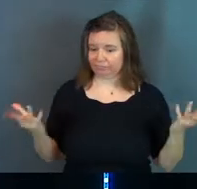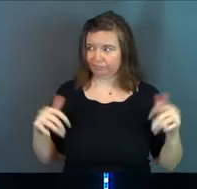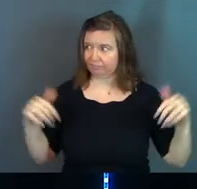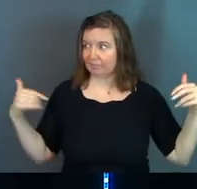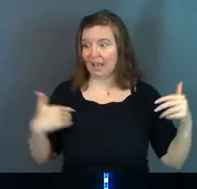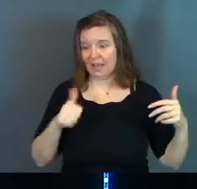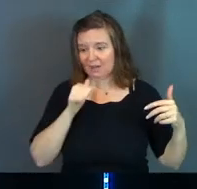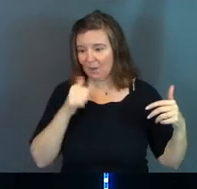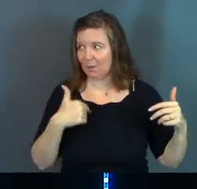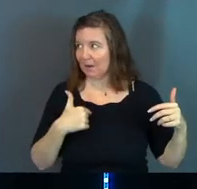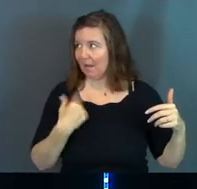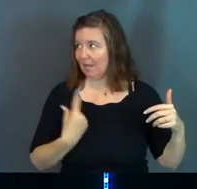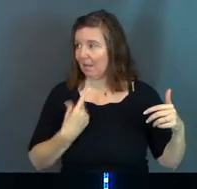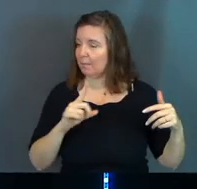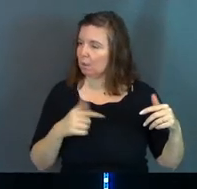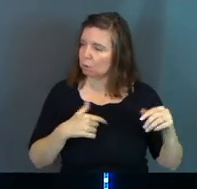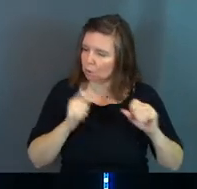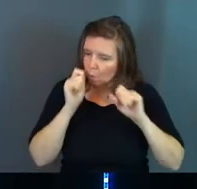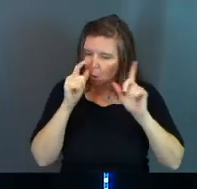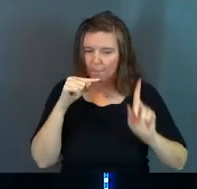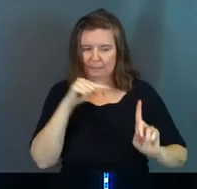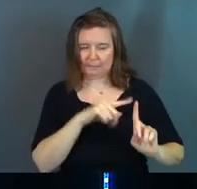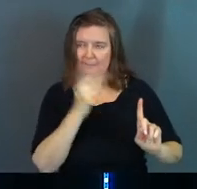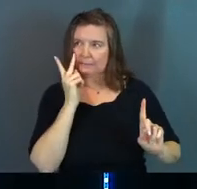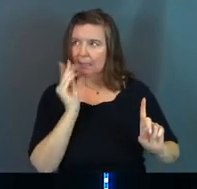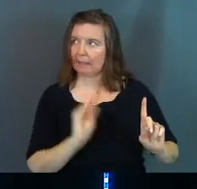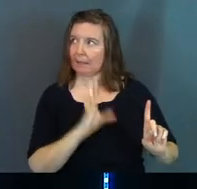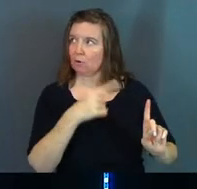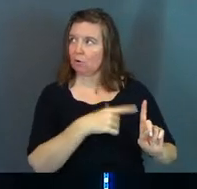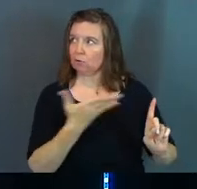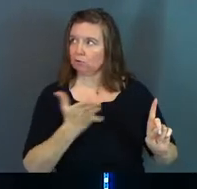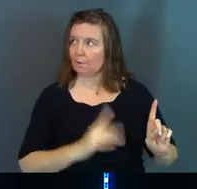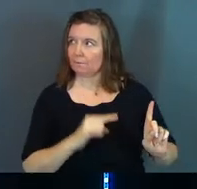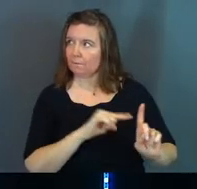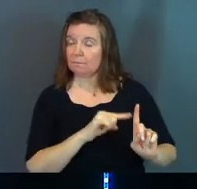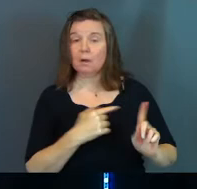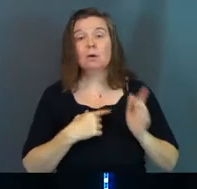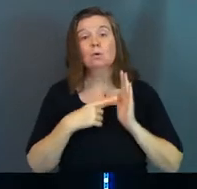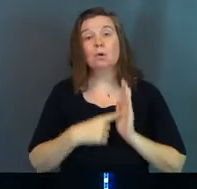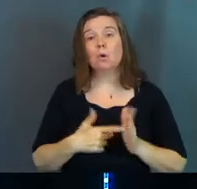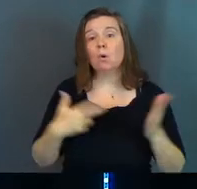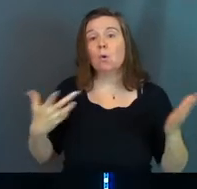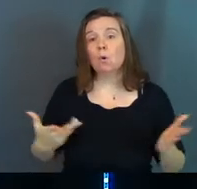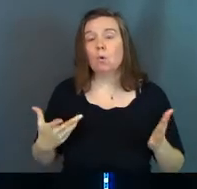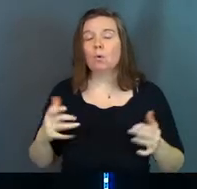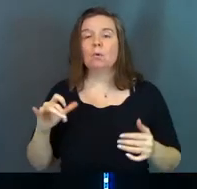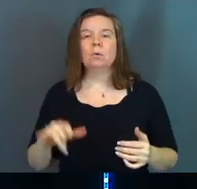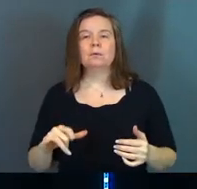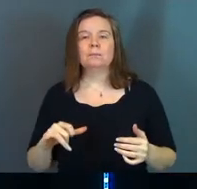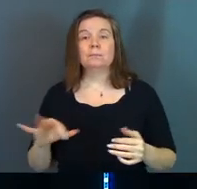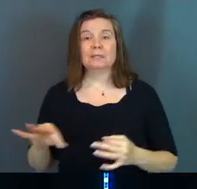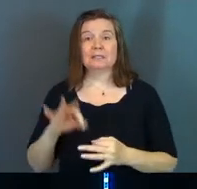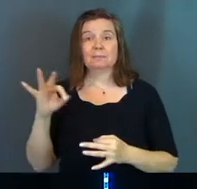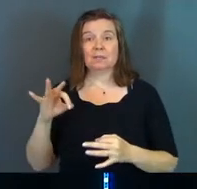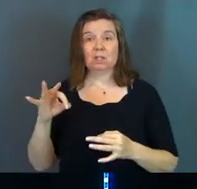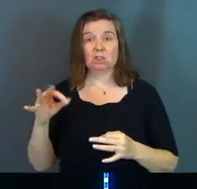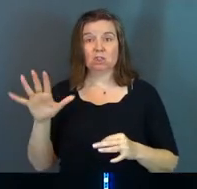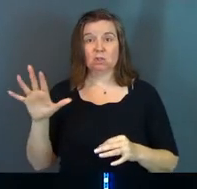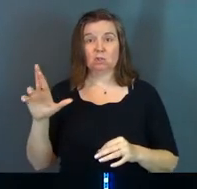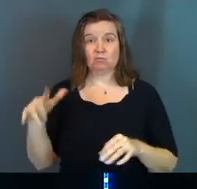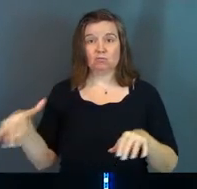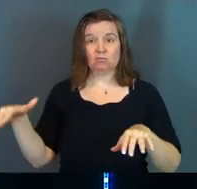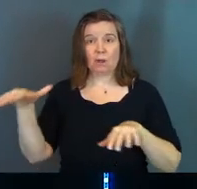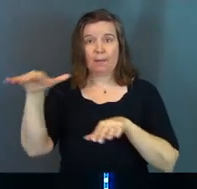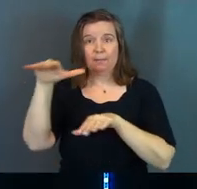we're not outnumbered, but would you open his eyes? And what he shows you here is that the spiritual realm